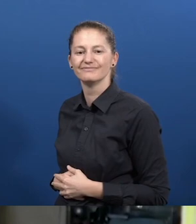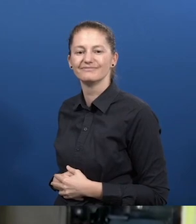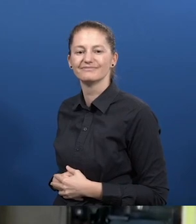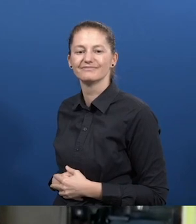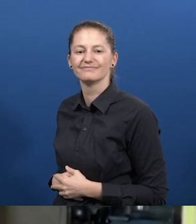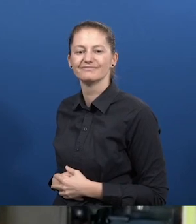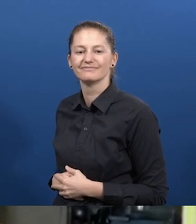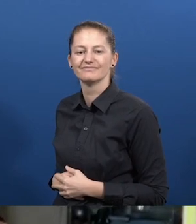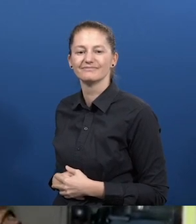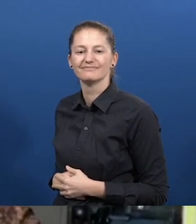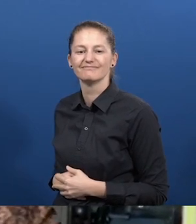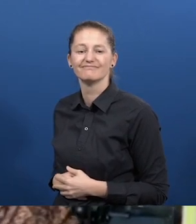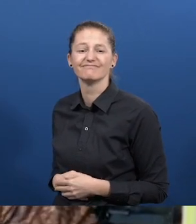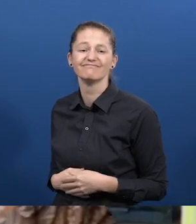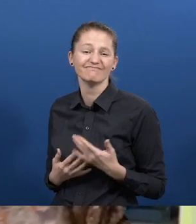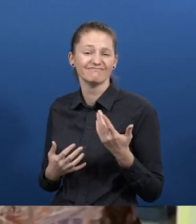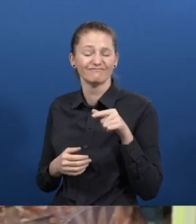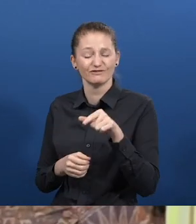She's doing laundry.